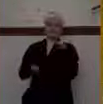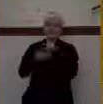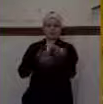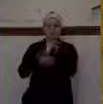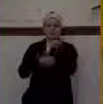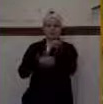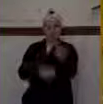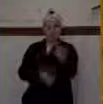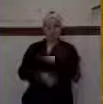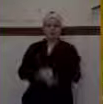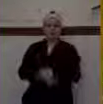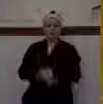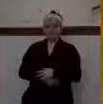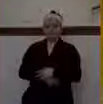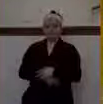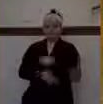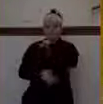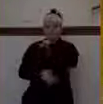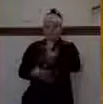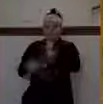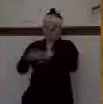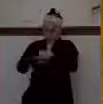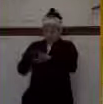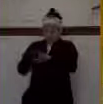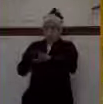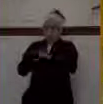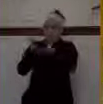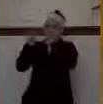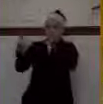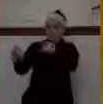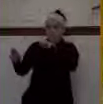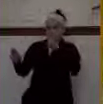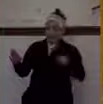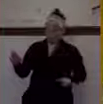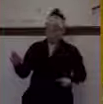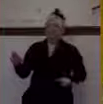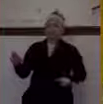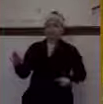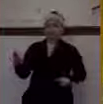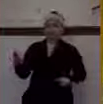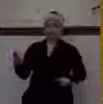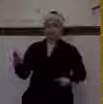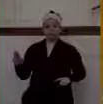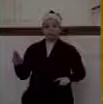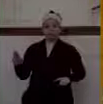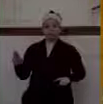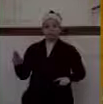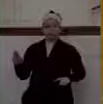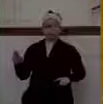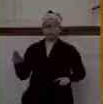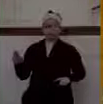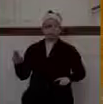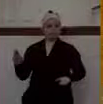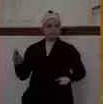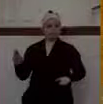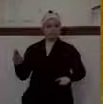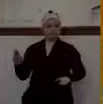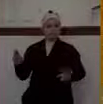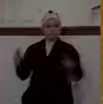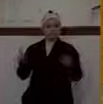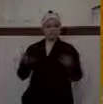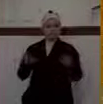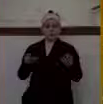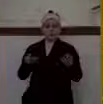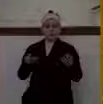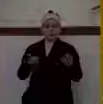the Lord that the guard bare them and brought them back into the guard chamber. That is to say, he